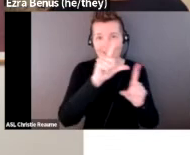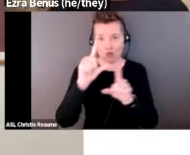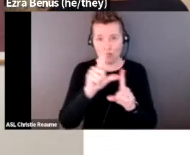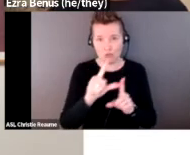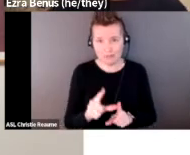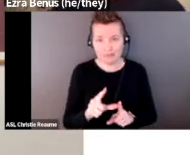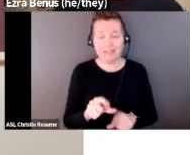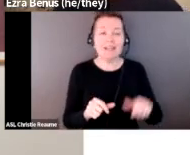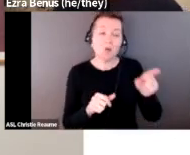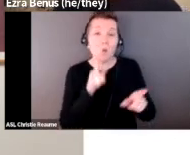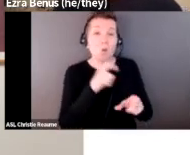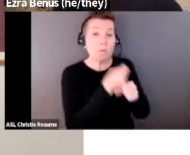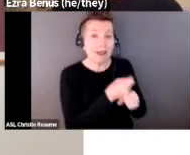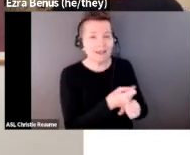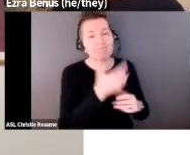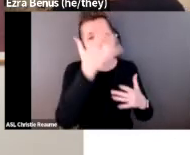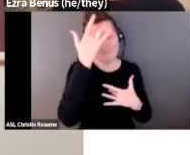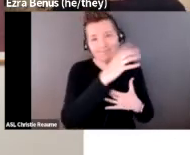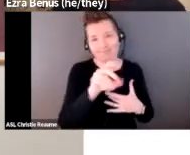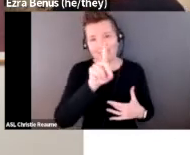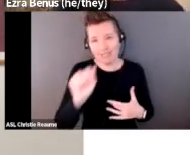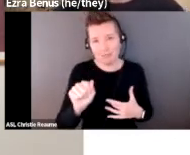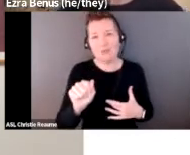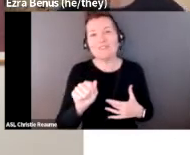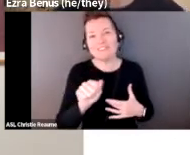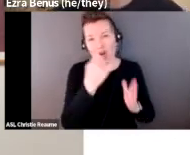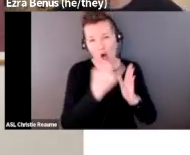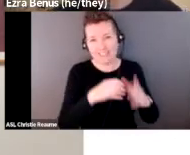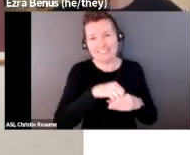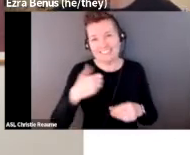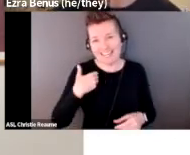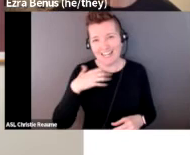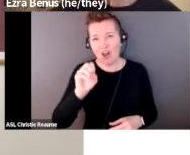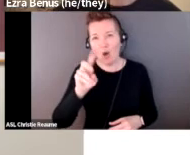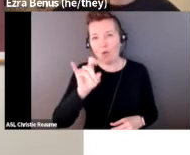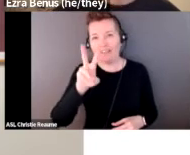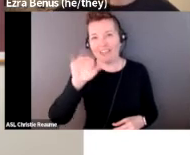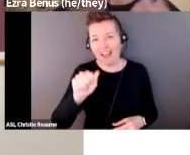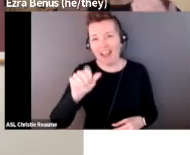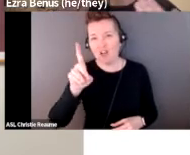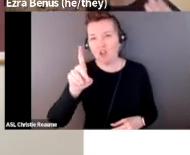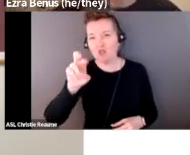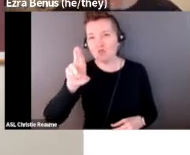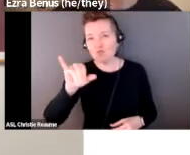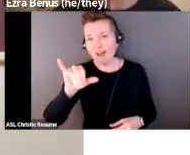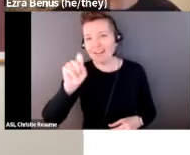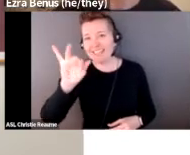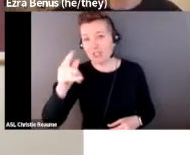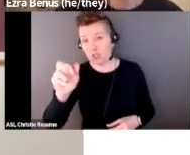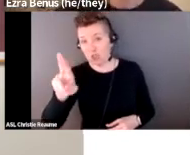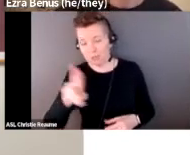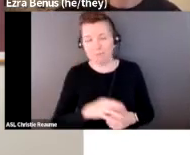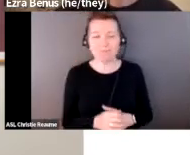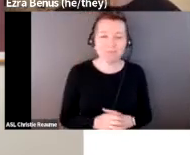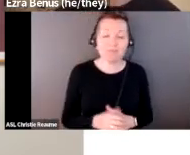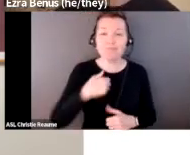sick and disabled artist in Canada, Olivia Dreisinger. And I am sitting in my bedroom